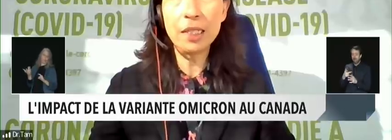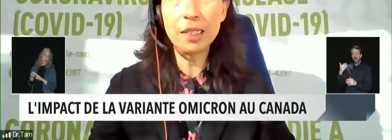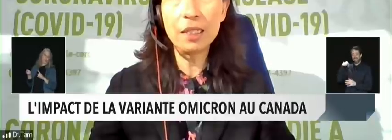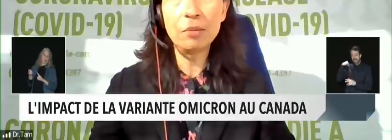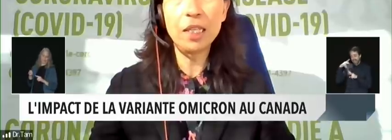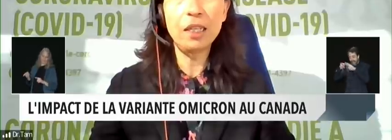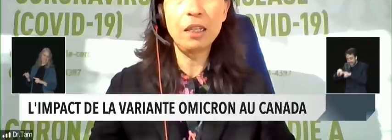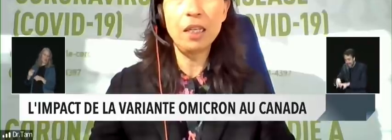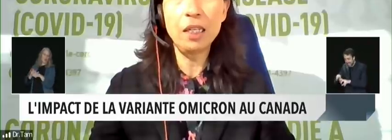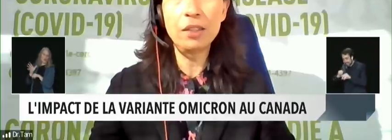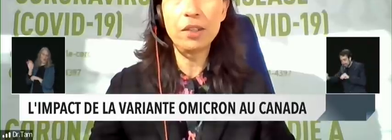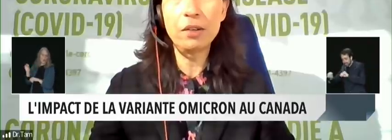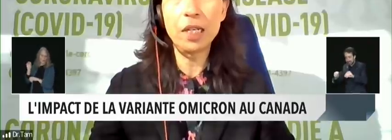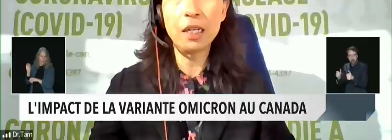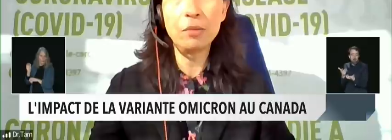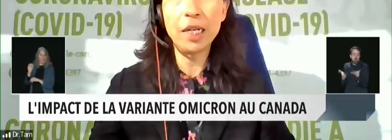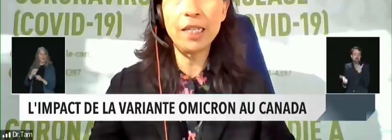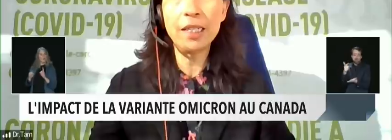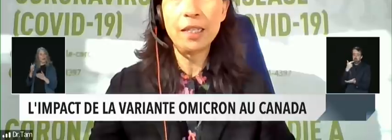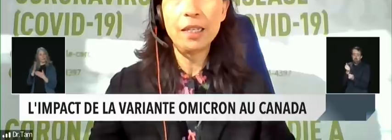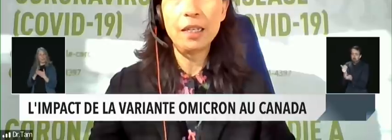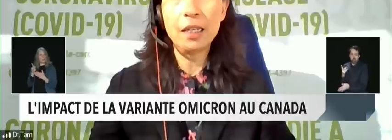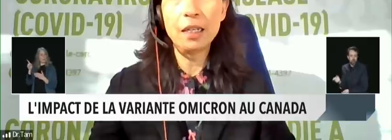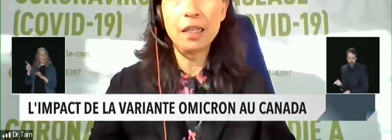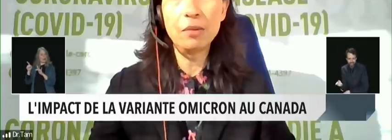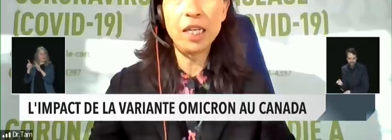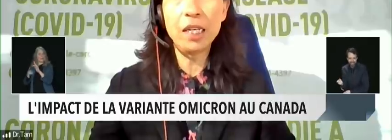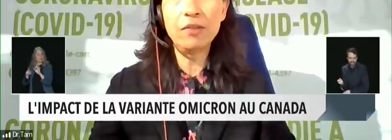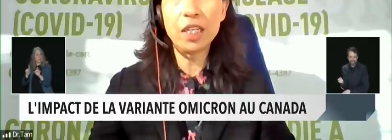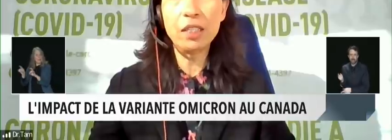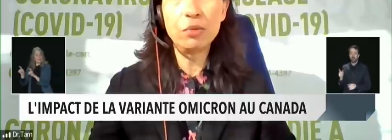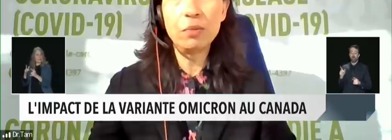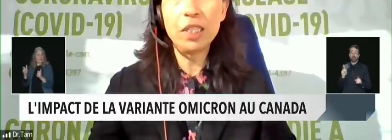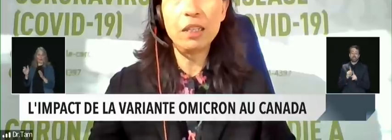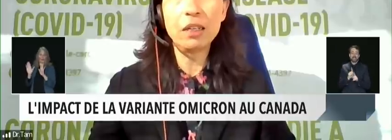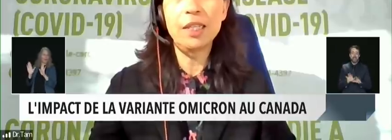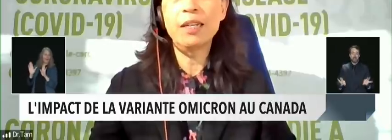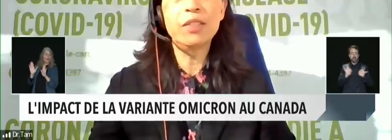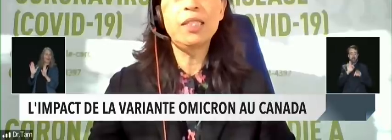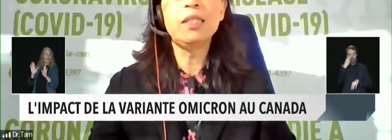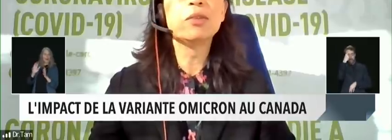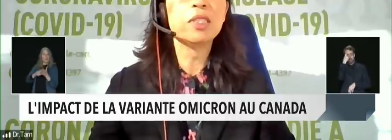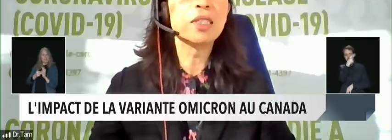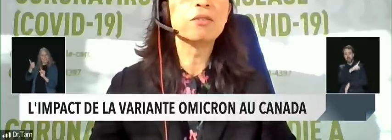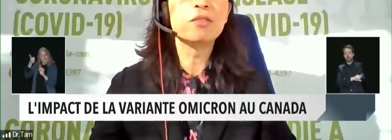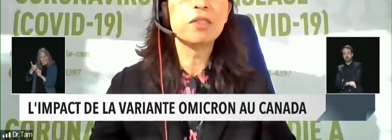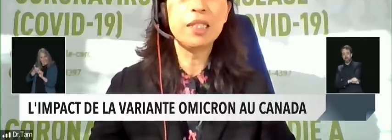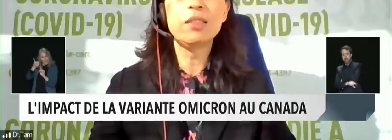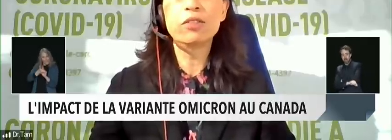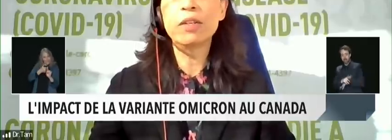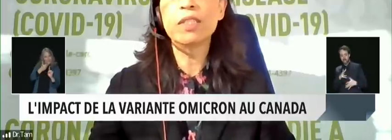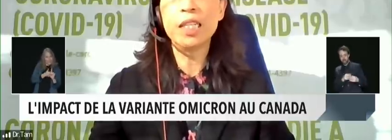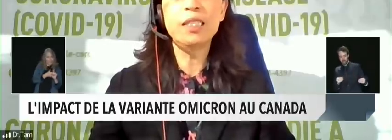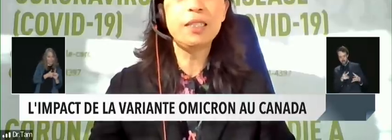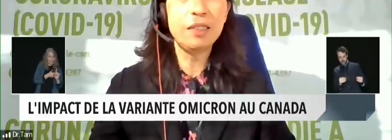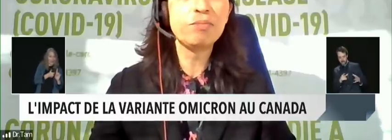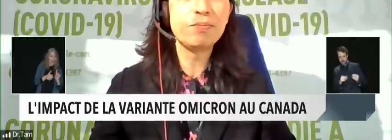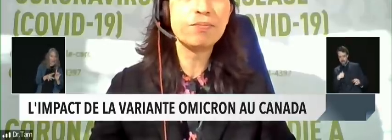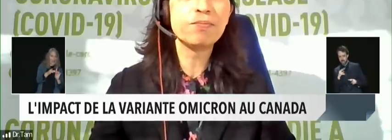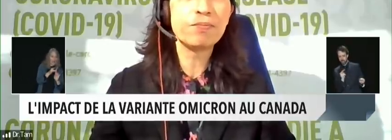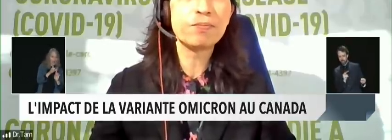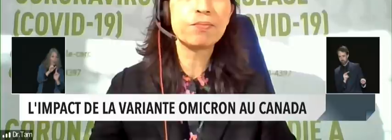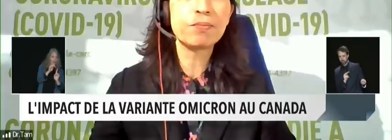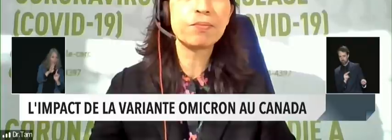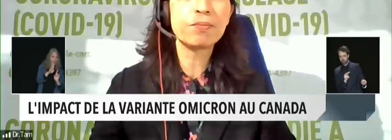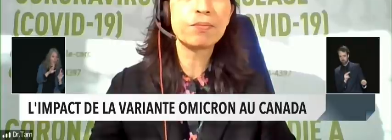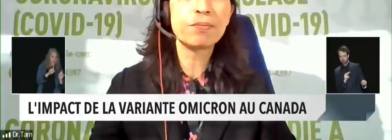staff absenteeism and other things so I think my advice would be not to have to sequence every single traveler case